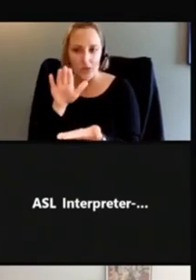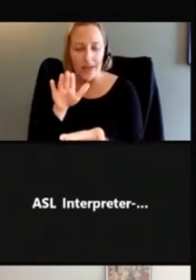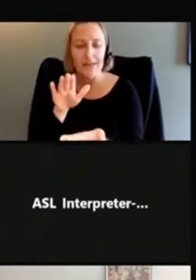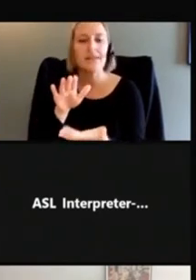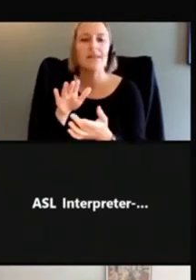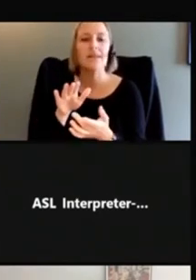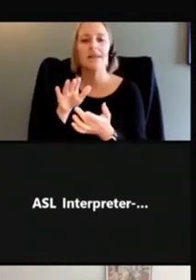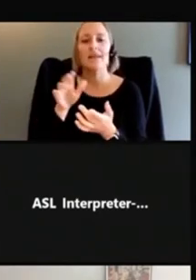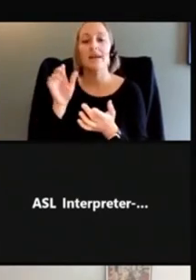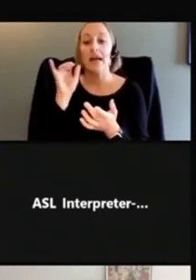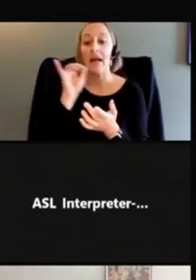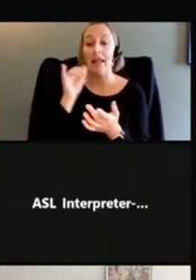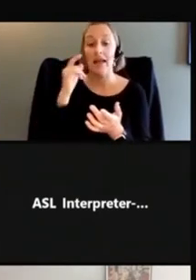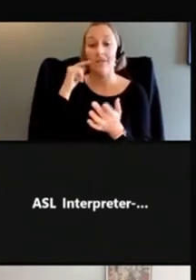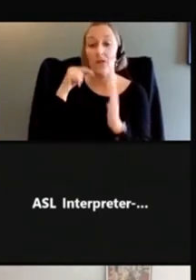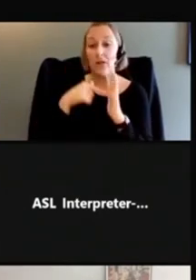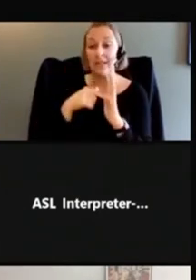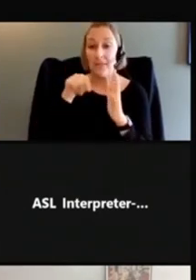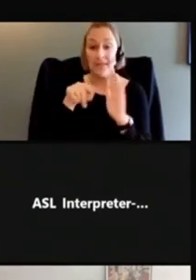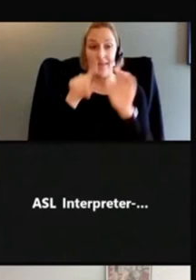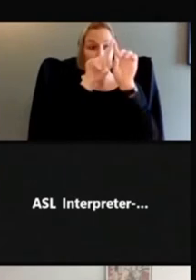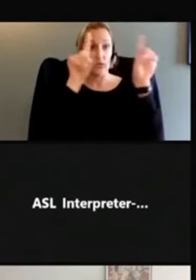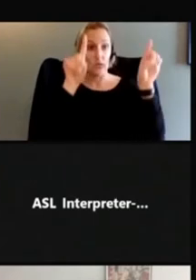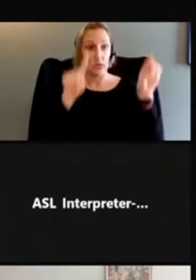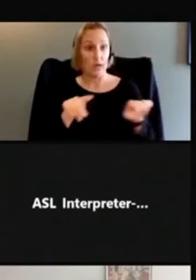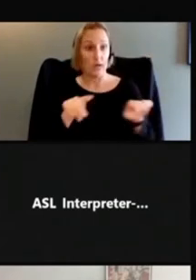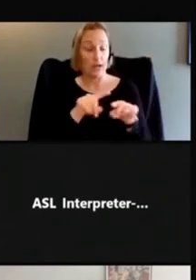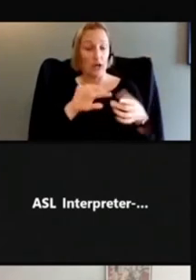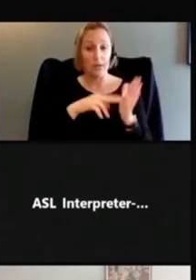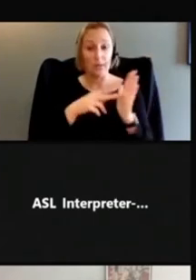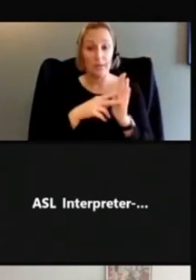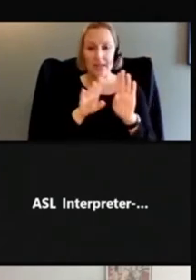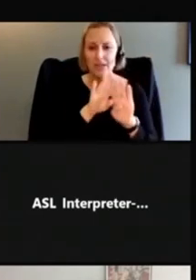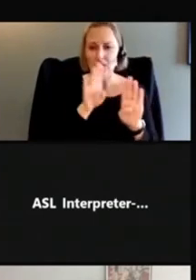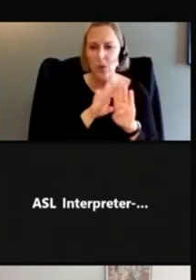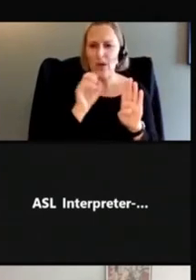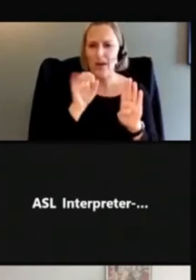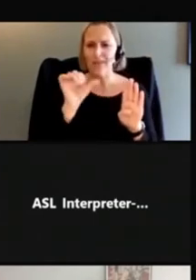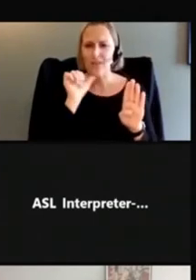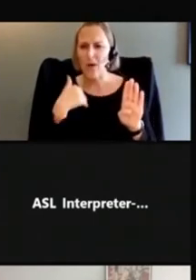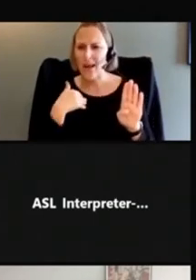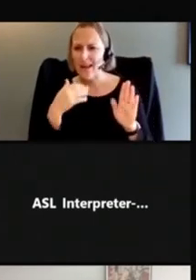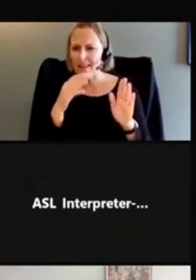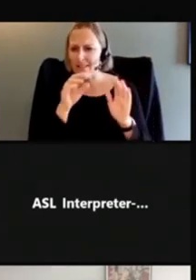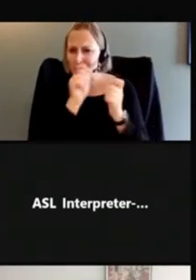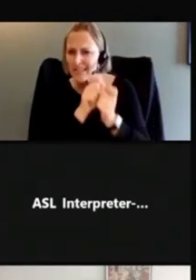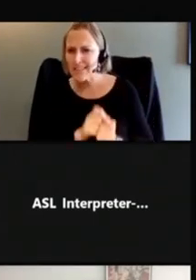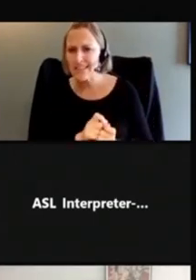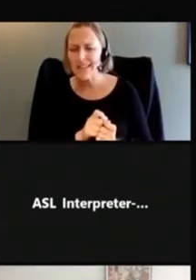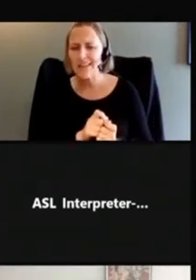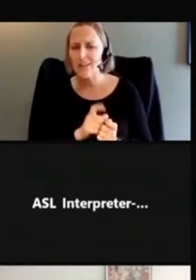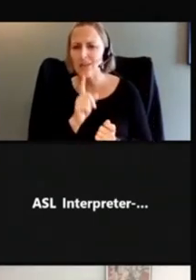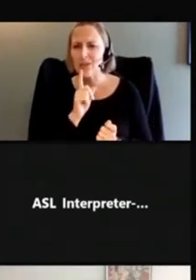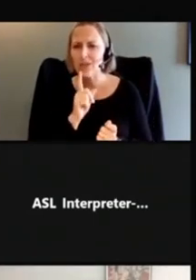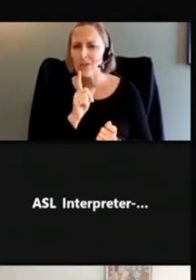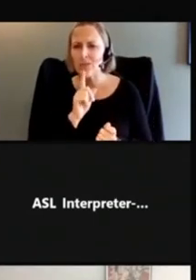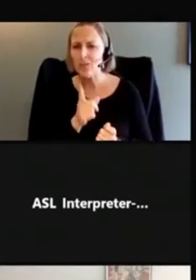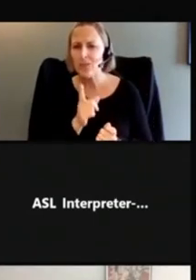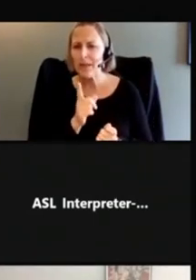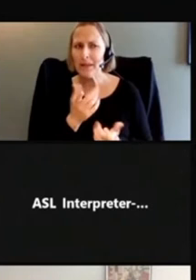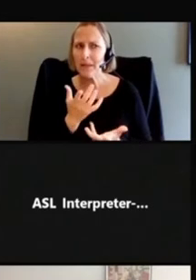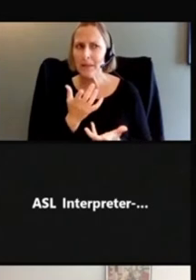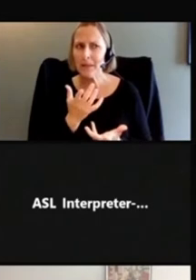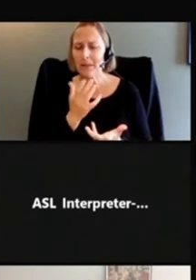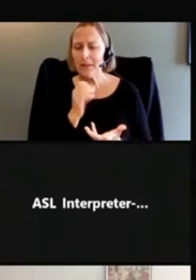this square means a door. Without like the little details, it might be hard to assume that somebody would just understand how you are